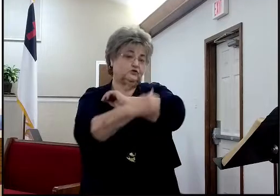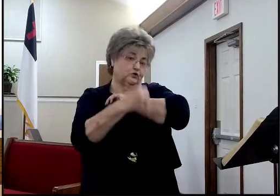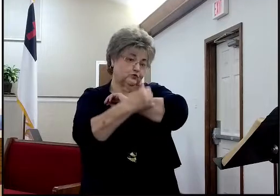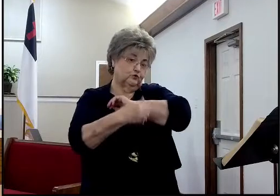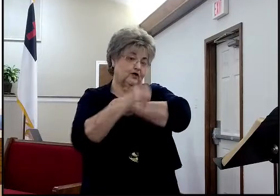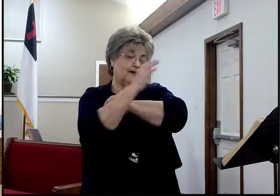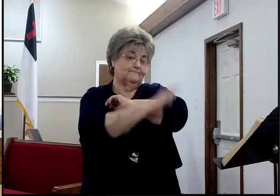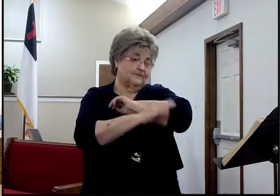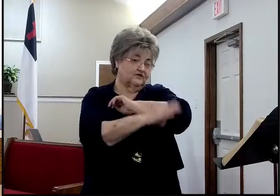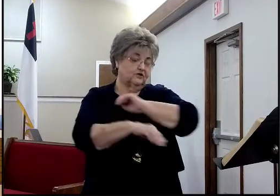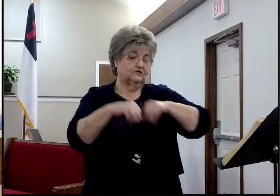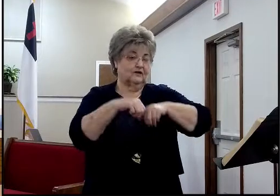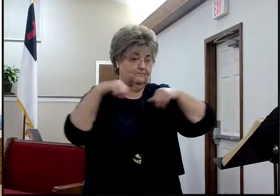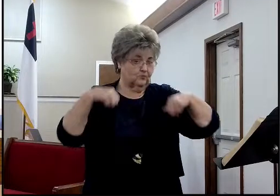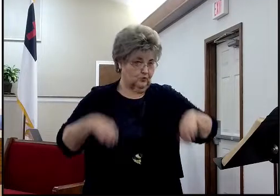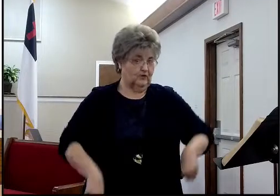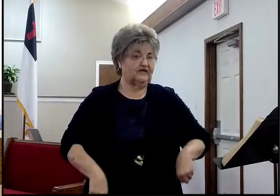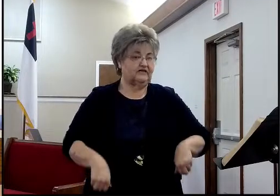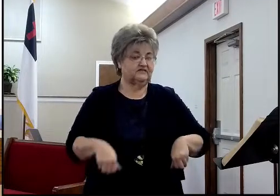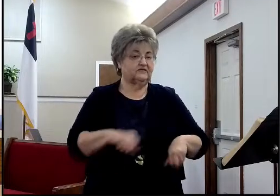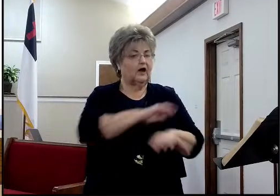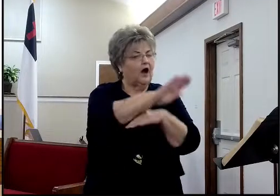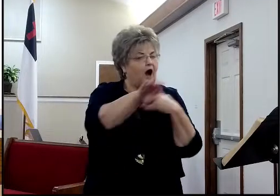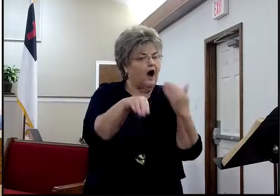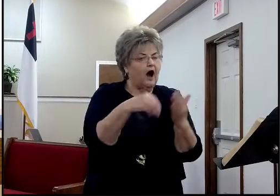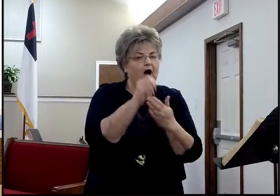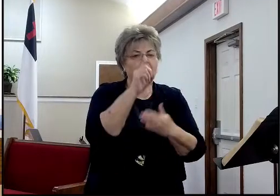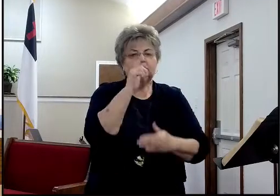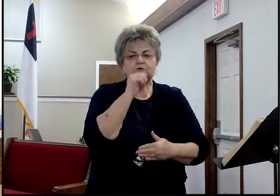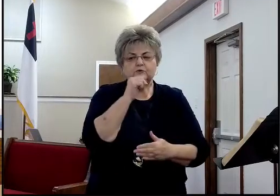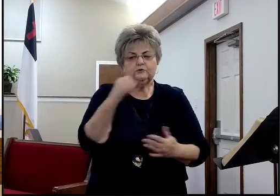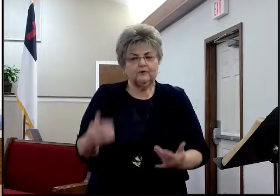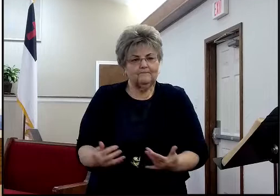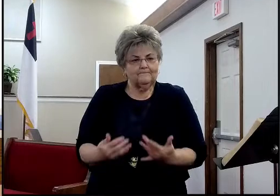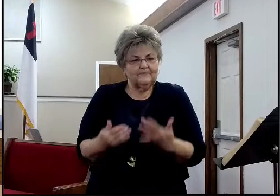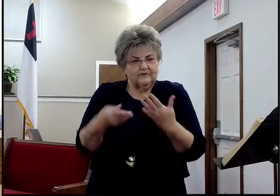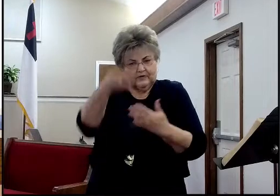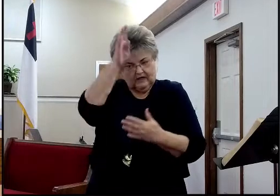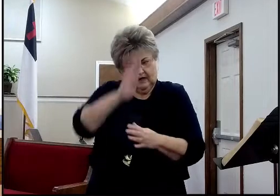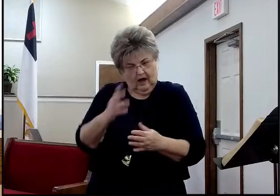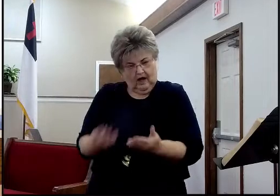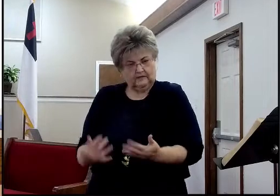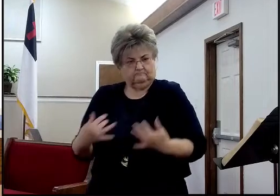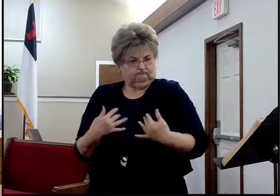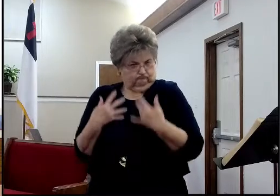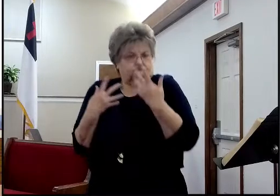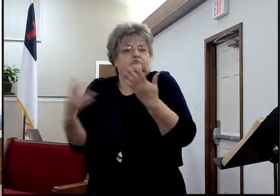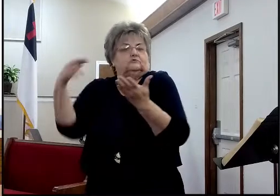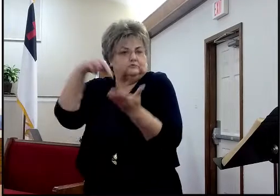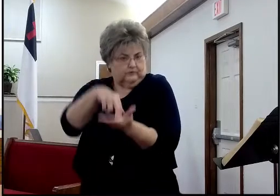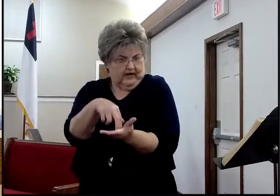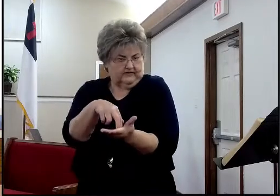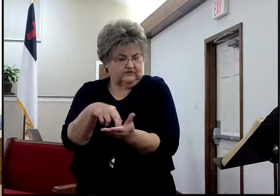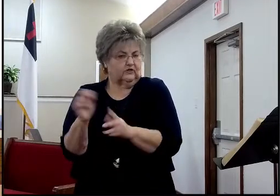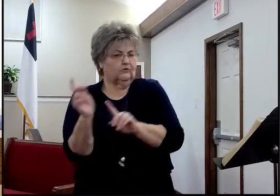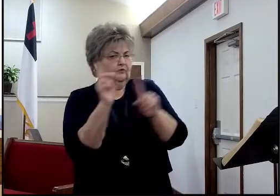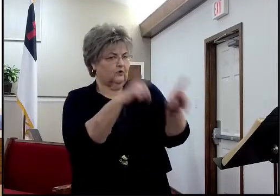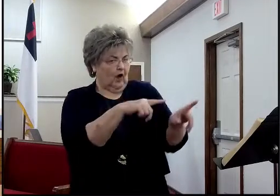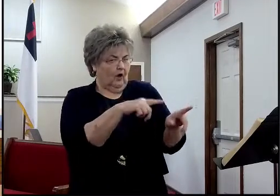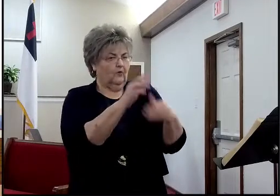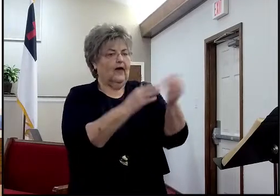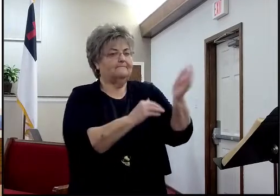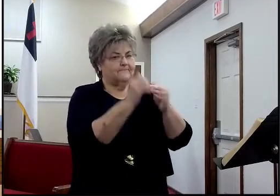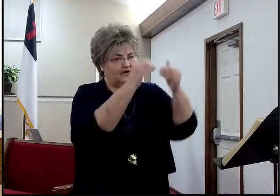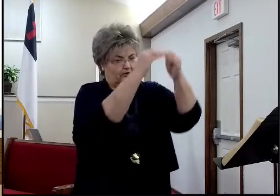with all them whose spirit God had raised to go up to build the house of the Lord, which is in Jerusalem. A couple of things.